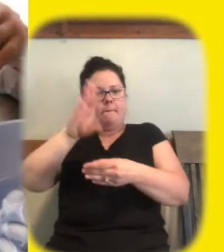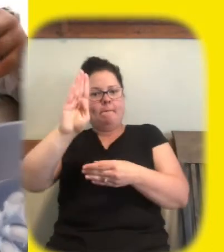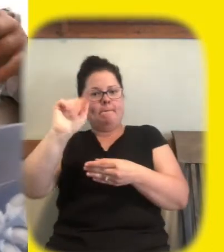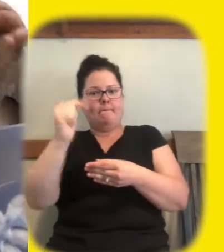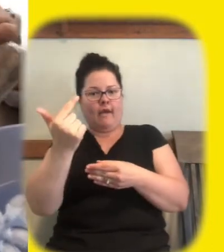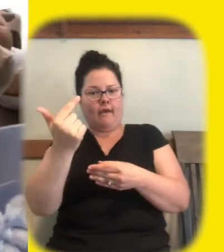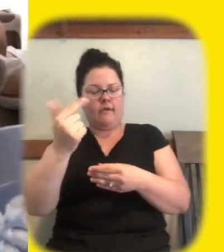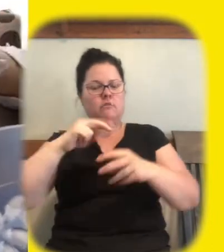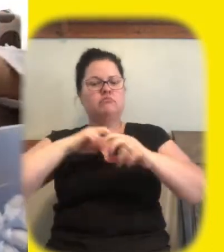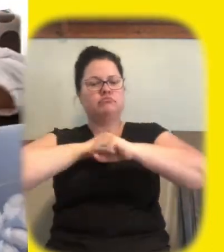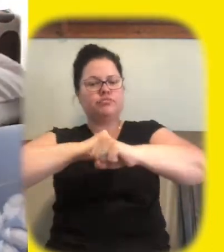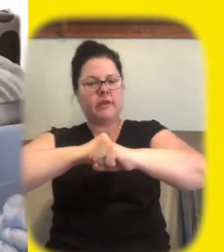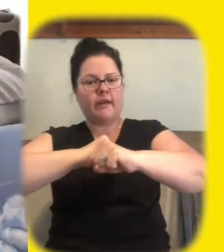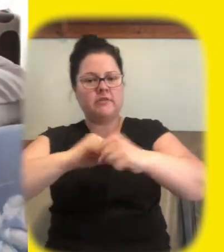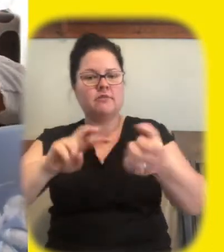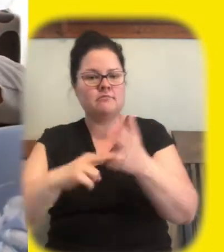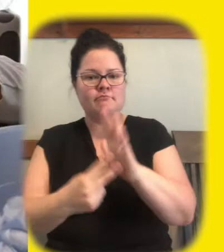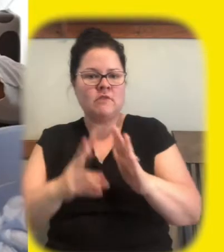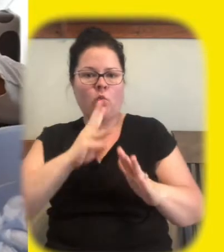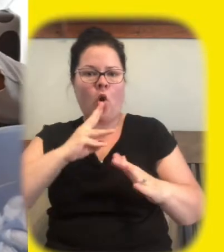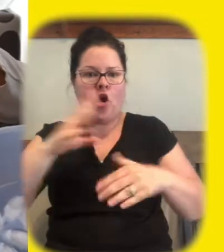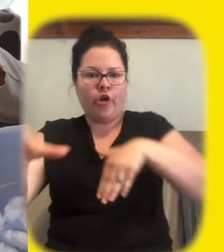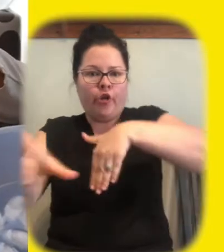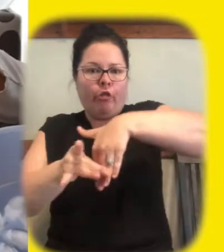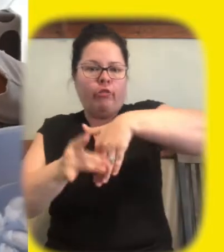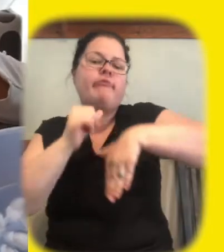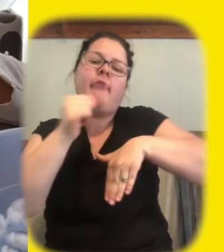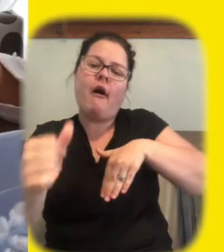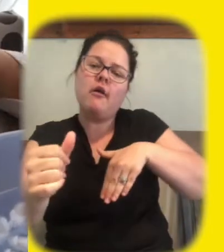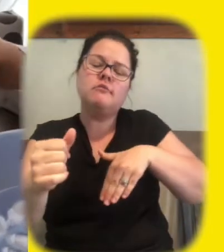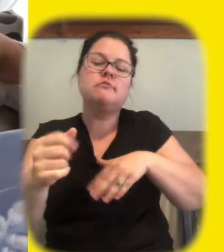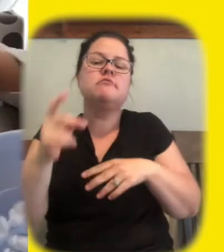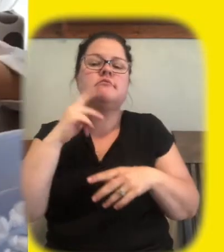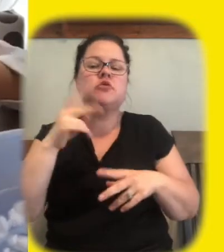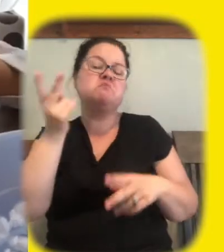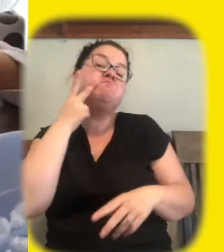a little bit different we don't have the cold water seeping in we're just seeing